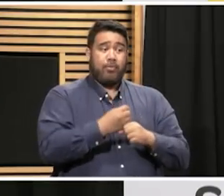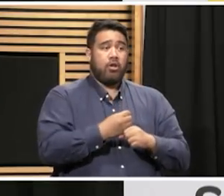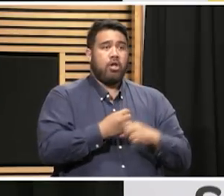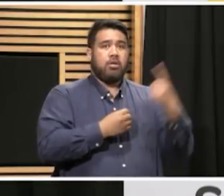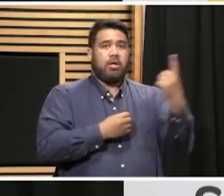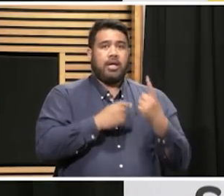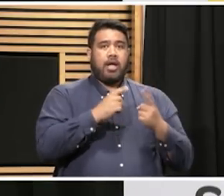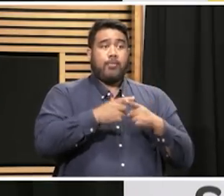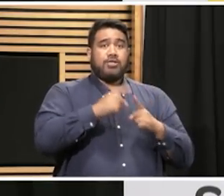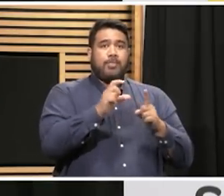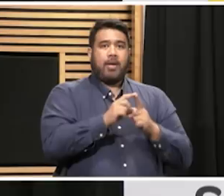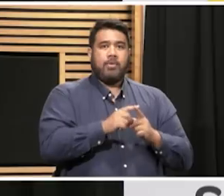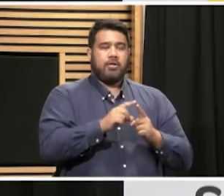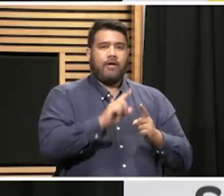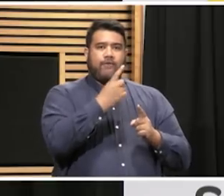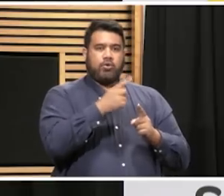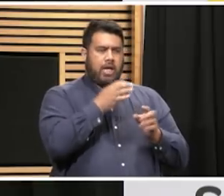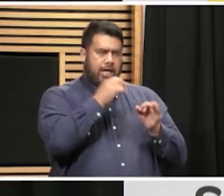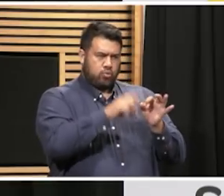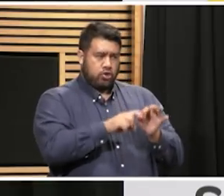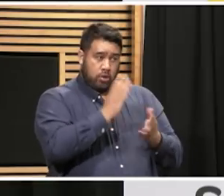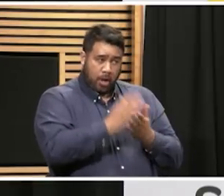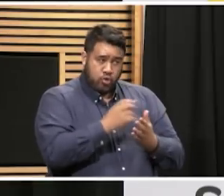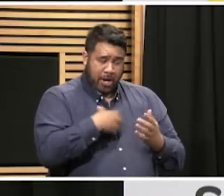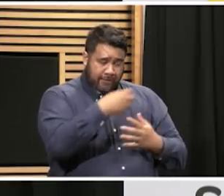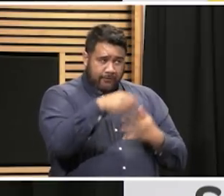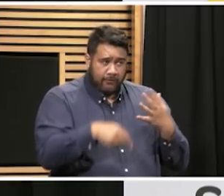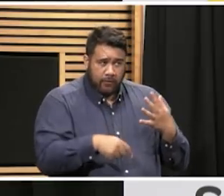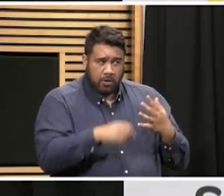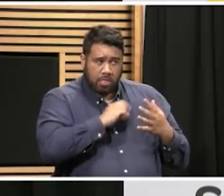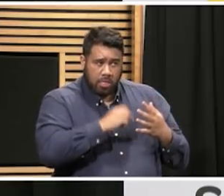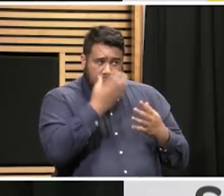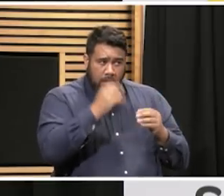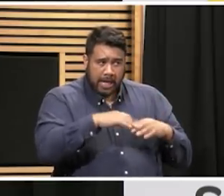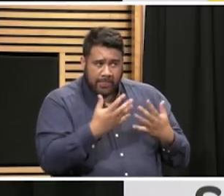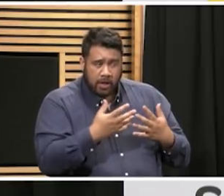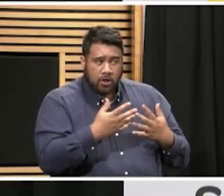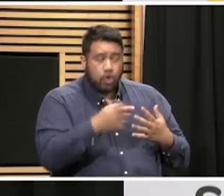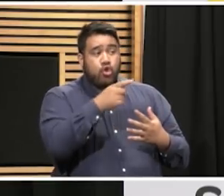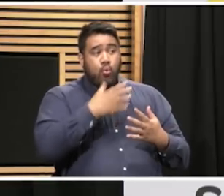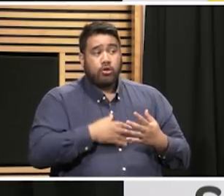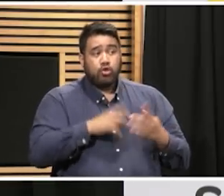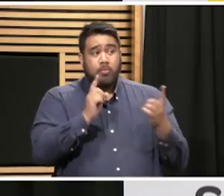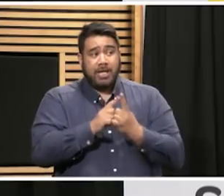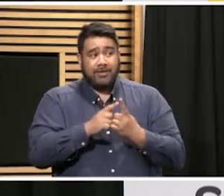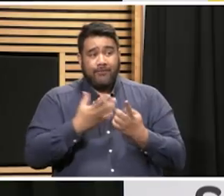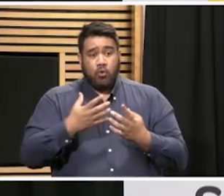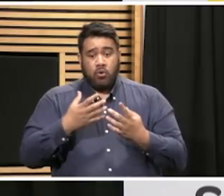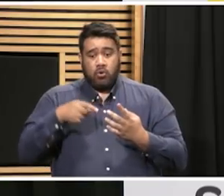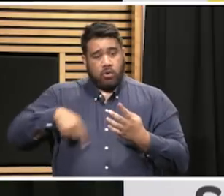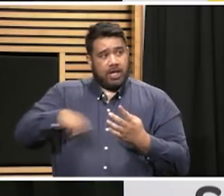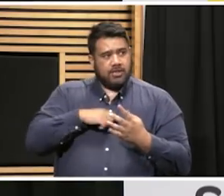is being screened, first of all, to see if they're symptomatic and if they're coming in for a respiratory type illness, they go down a different pathway.